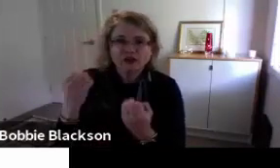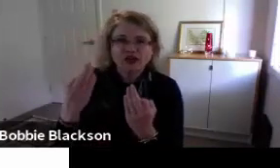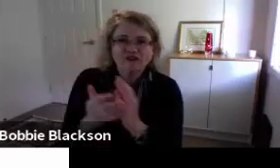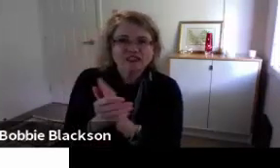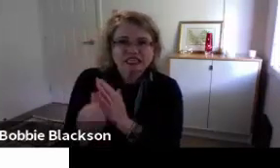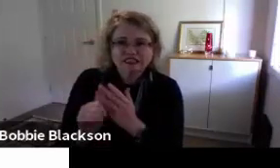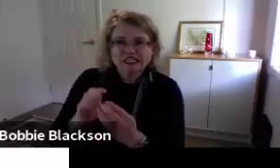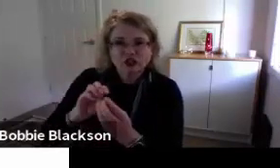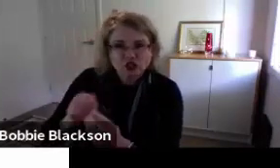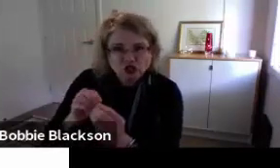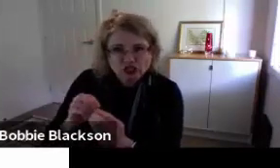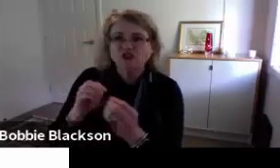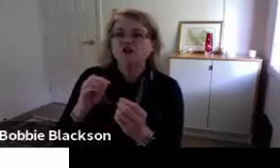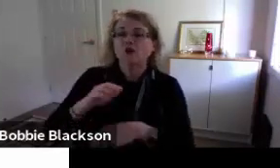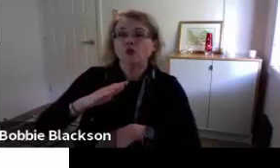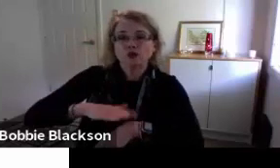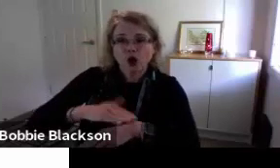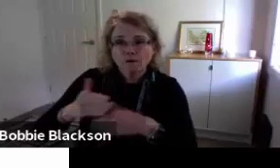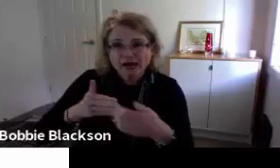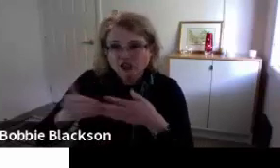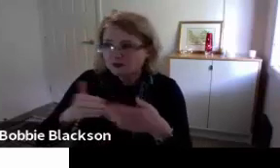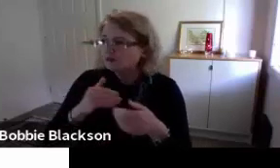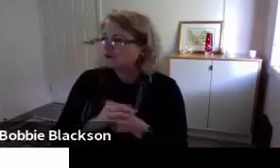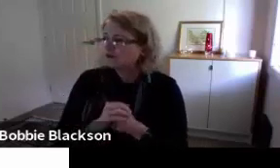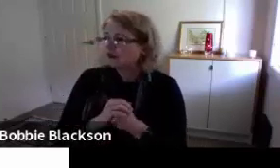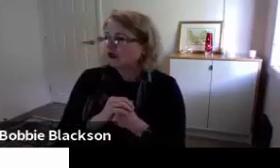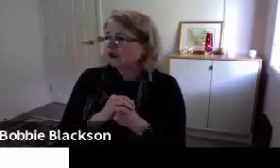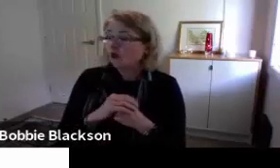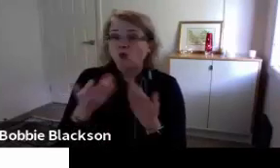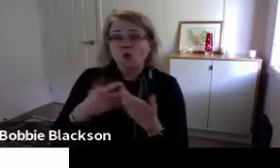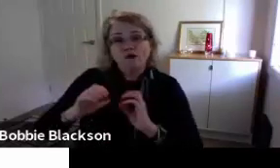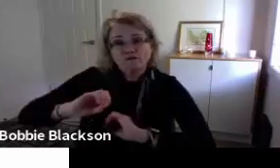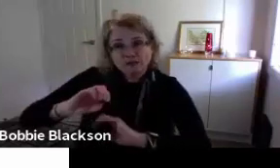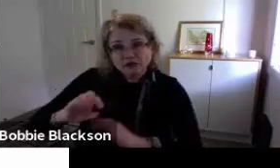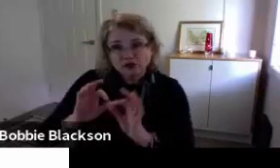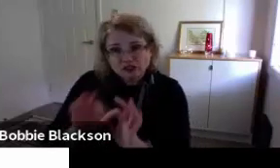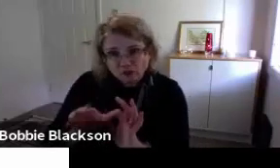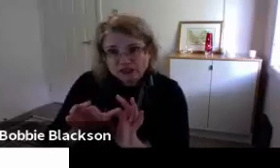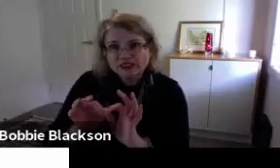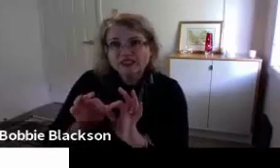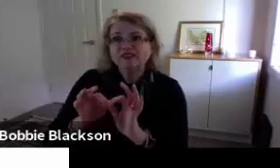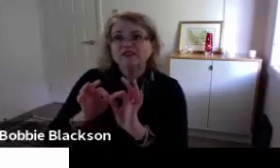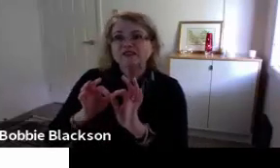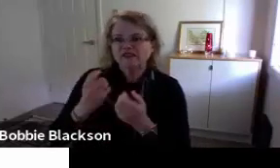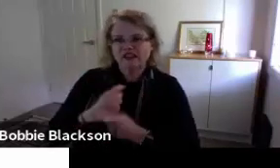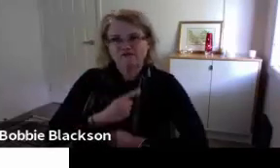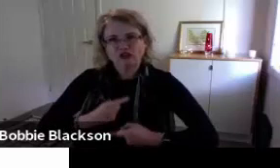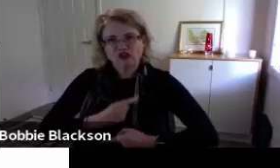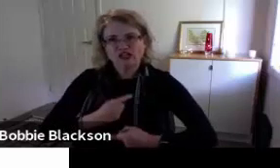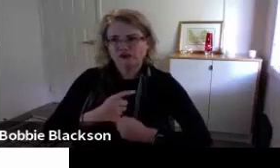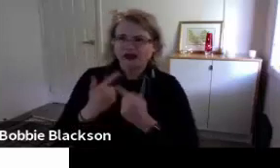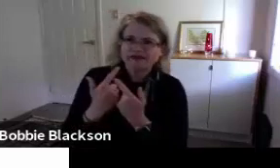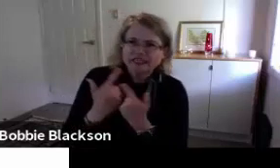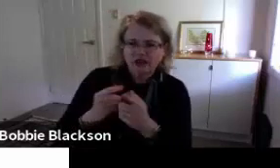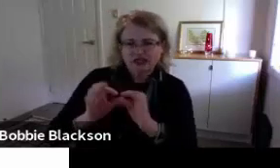that have arrived from secondary college to the university setting, to help them with their study skills and